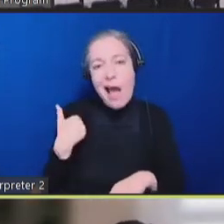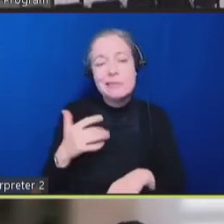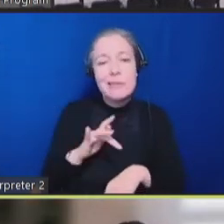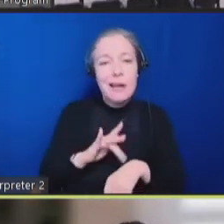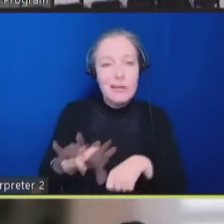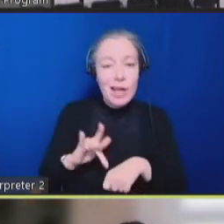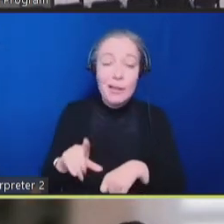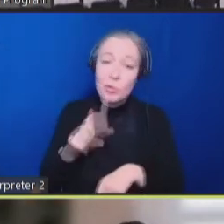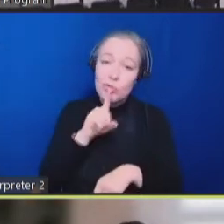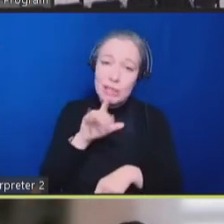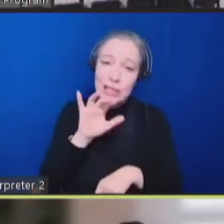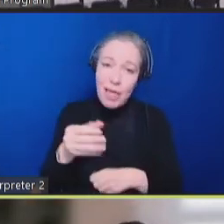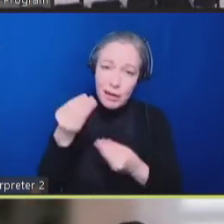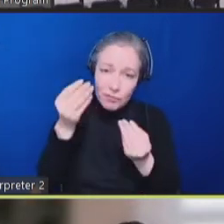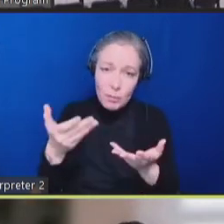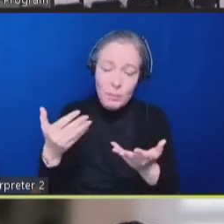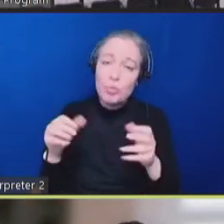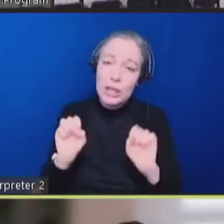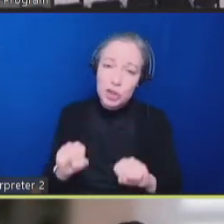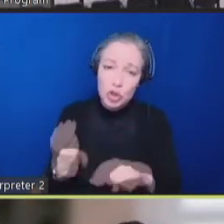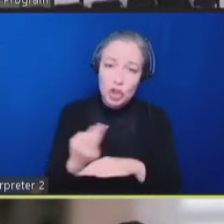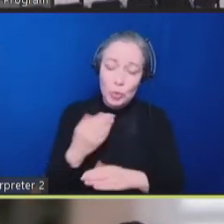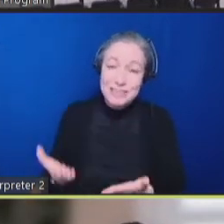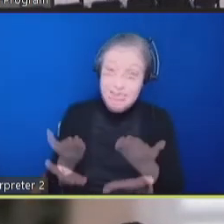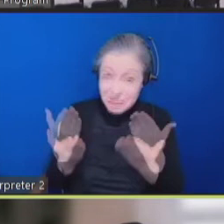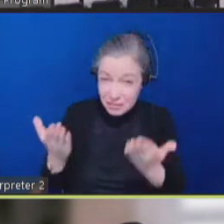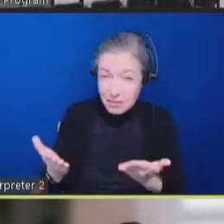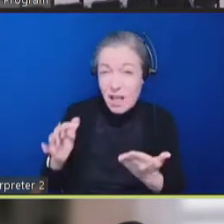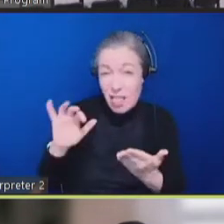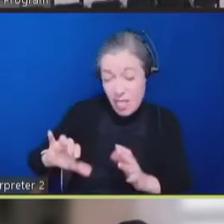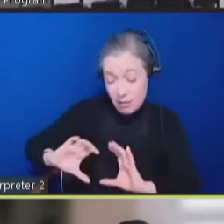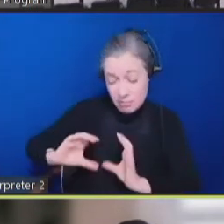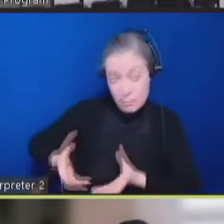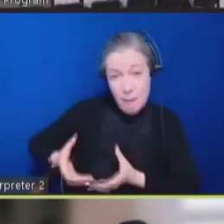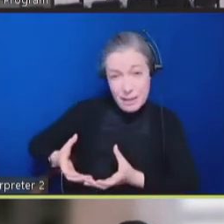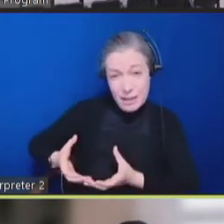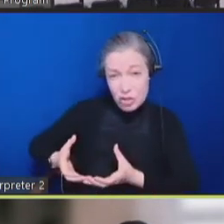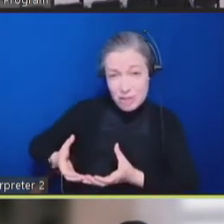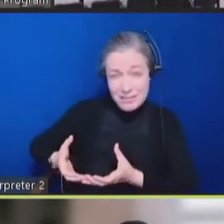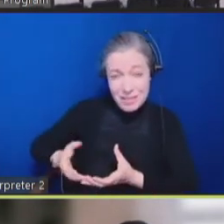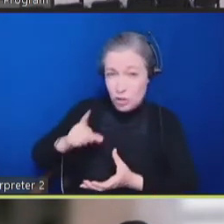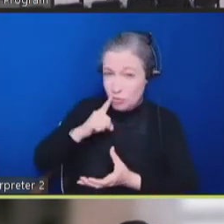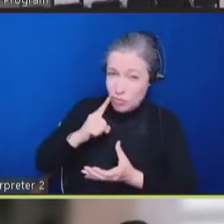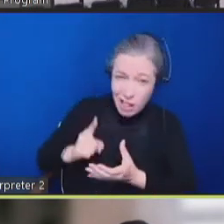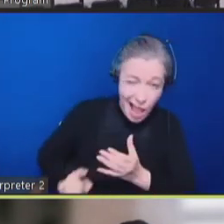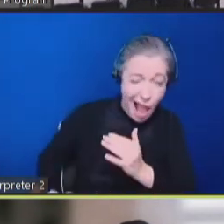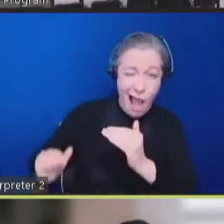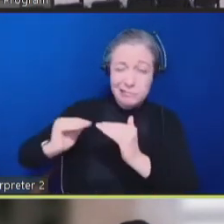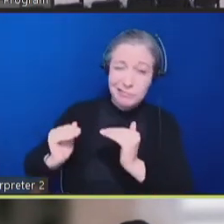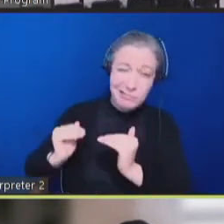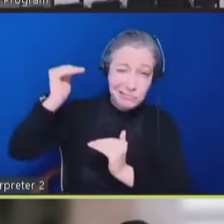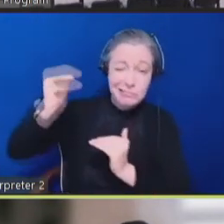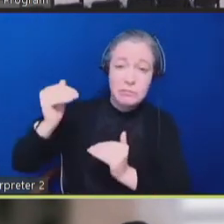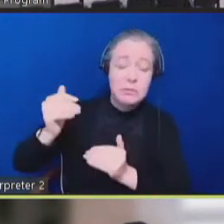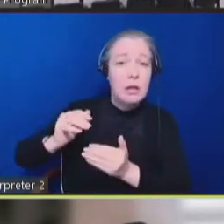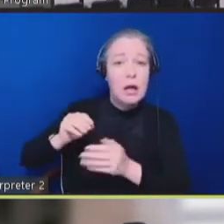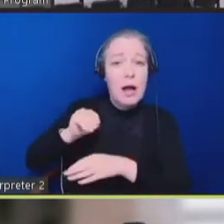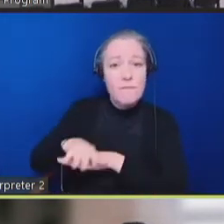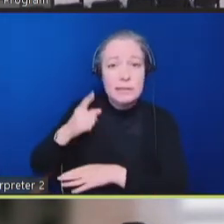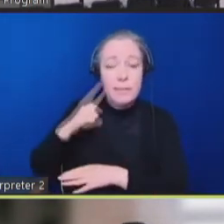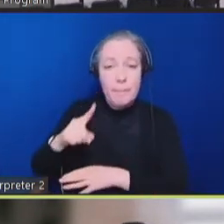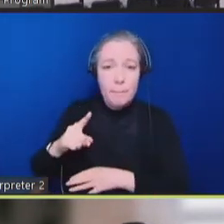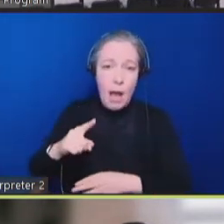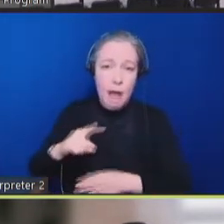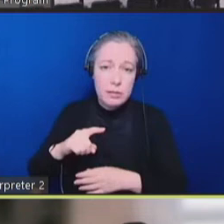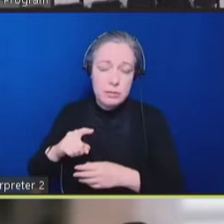populations also are disproportionately impacted by the pandemic and therefore are an